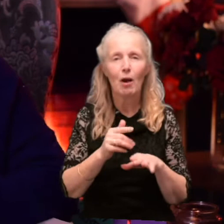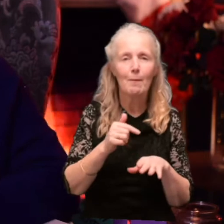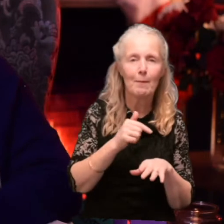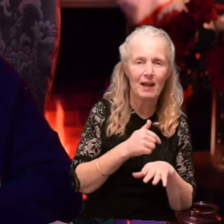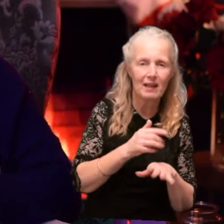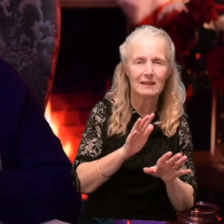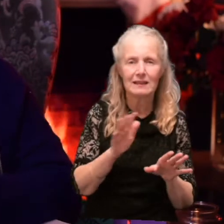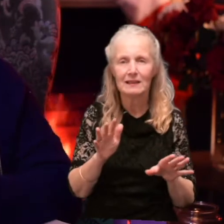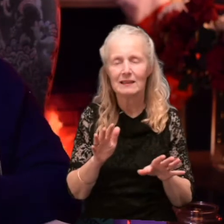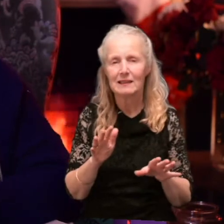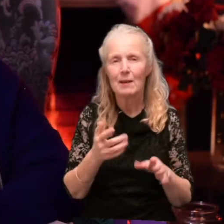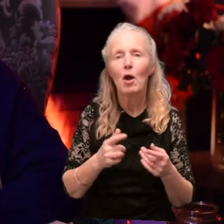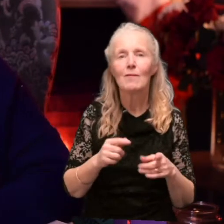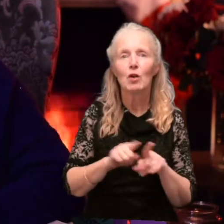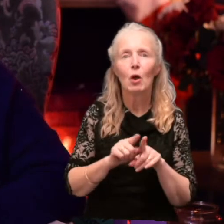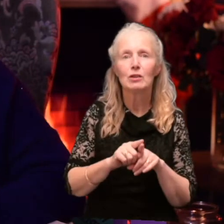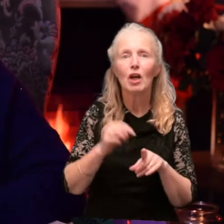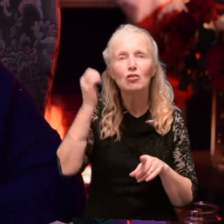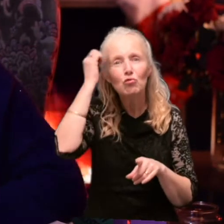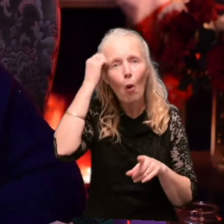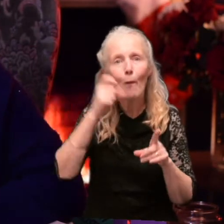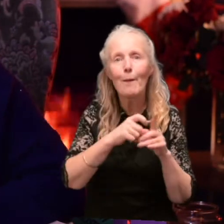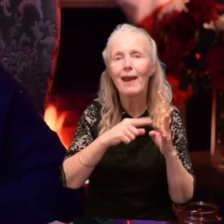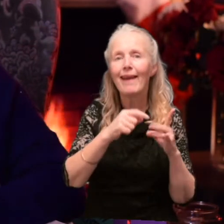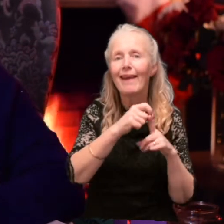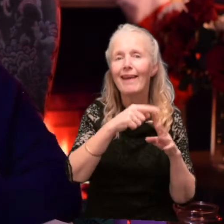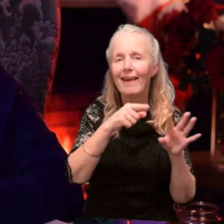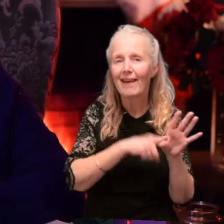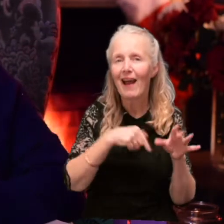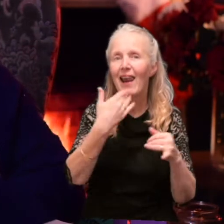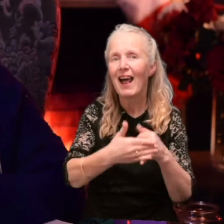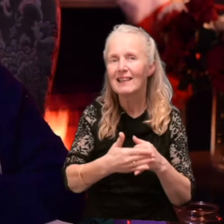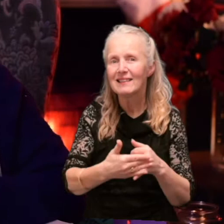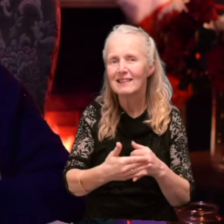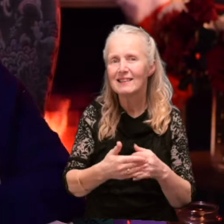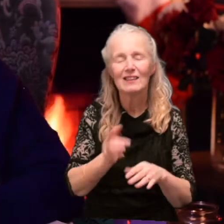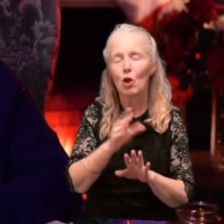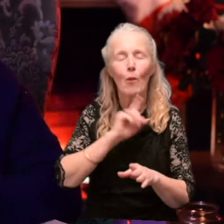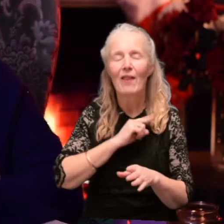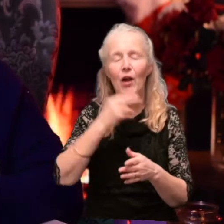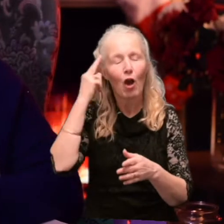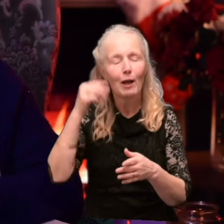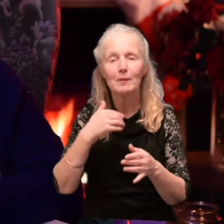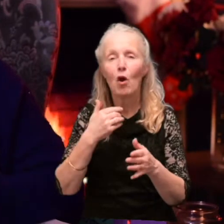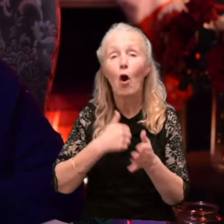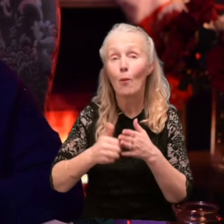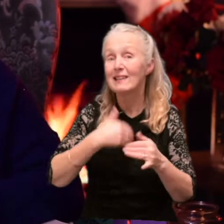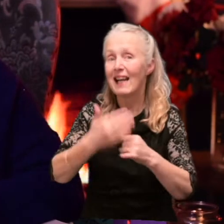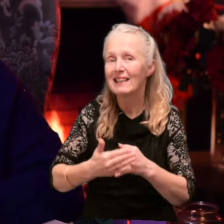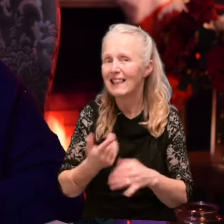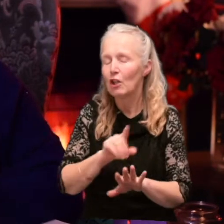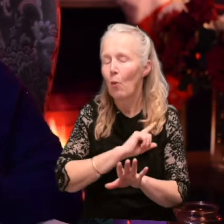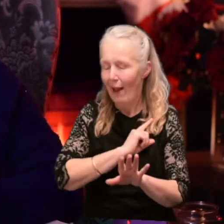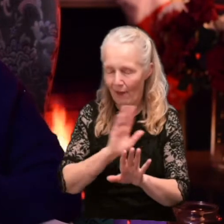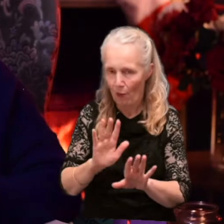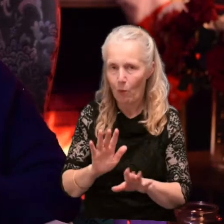Of course, Dopey was last. I mean, he always was. That's not why they call him Dopey. It's because, once,